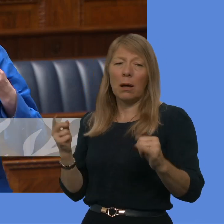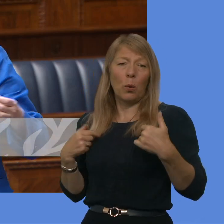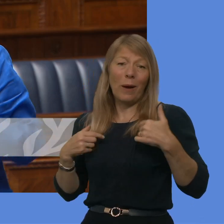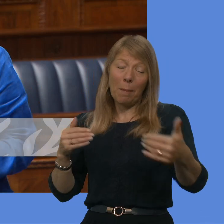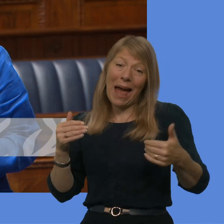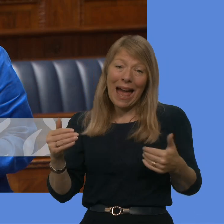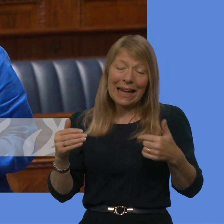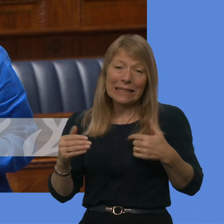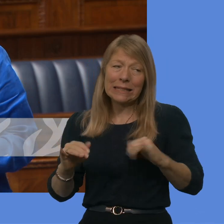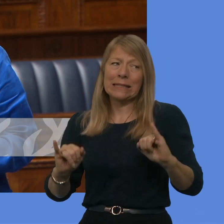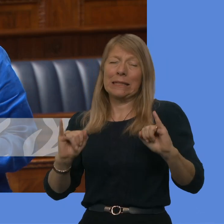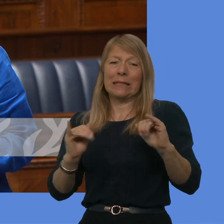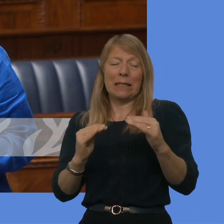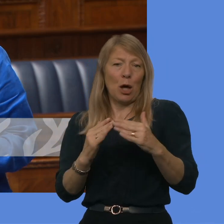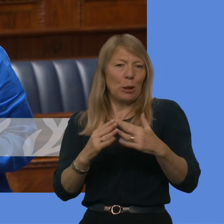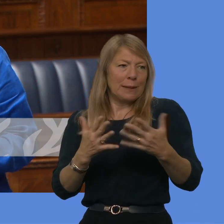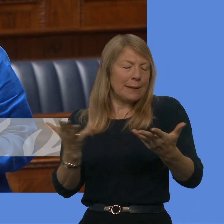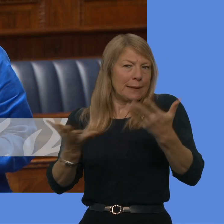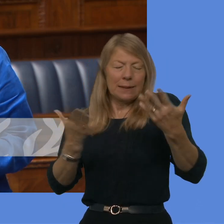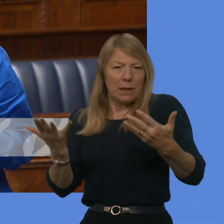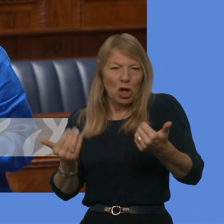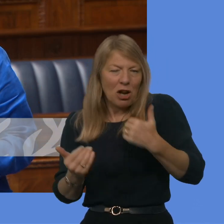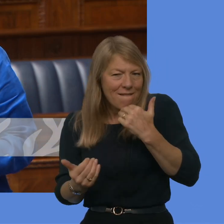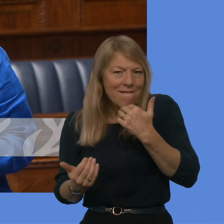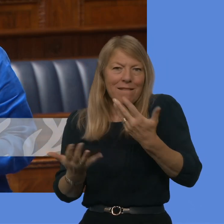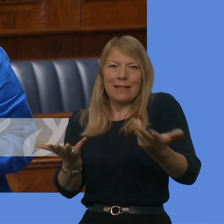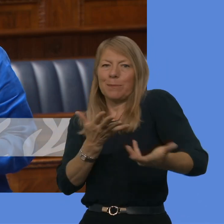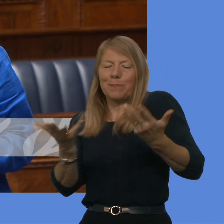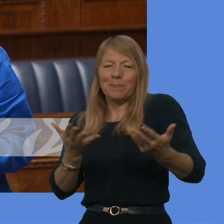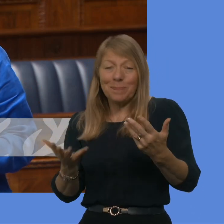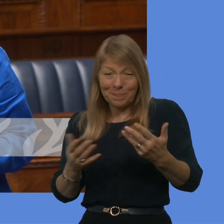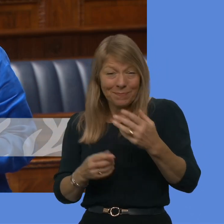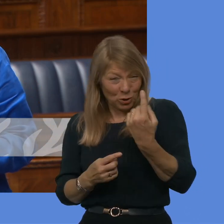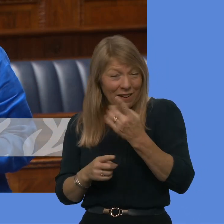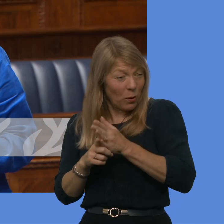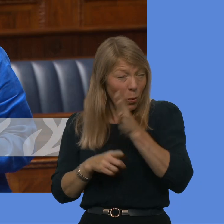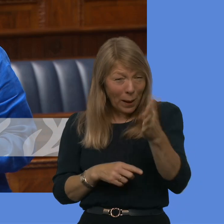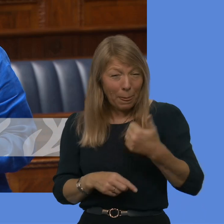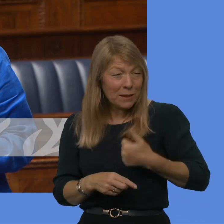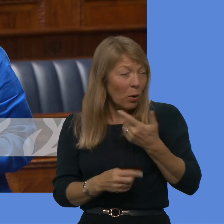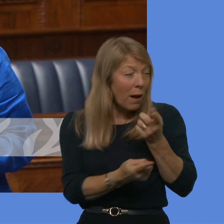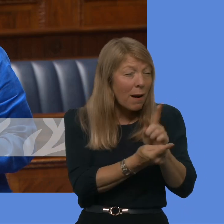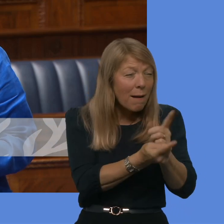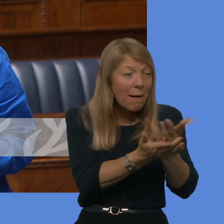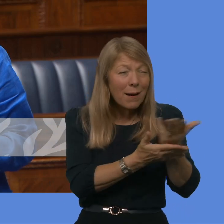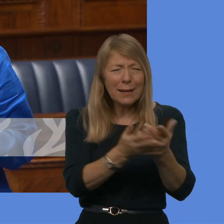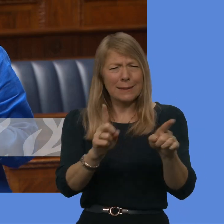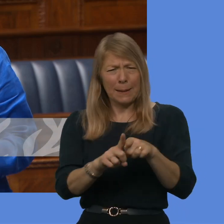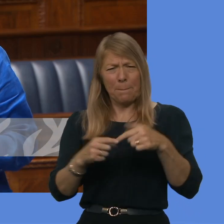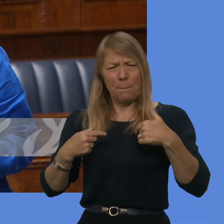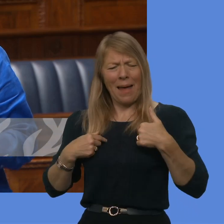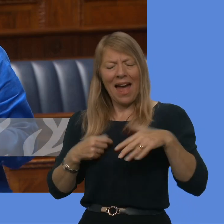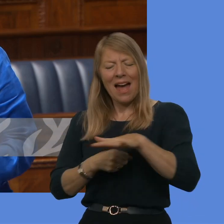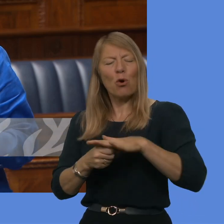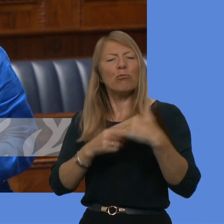will know from speaking to those at that event this morning, and we all know from speaking to people throughout Northern Ireland and in our constituencies, that the